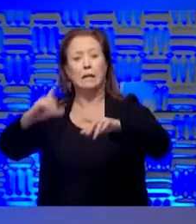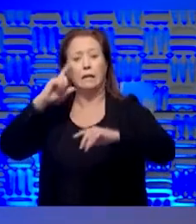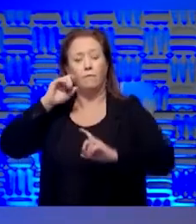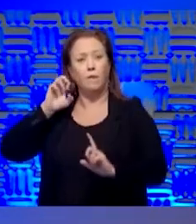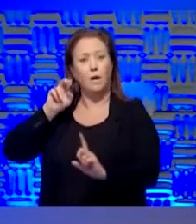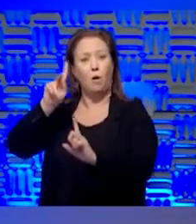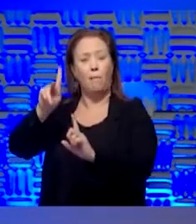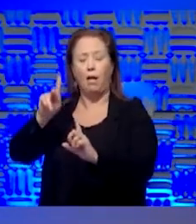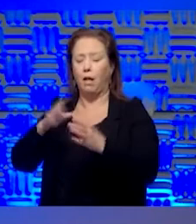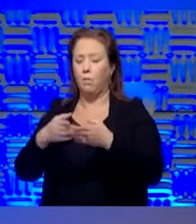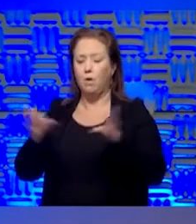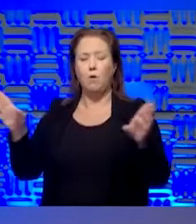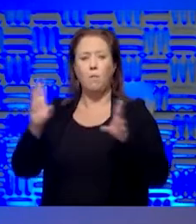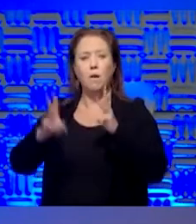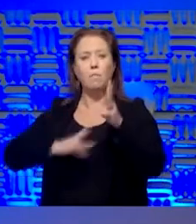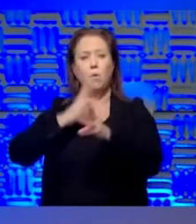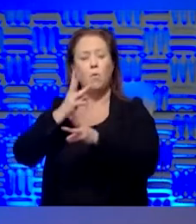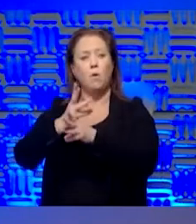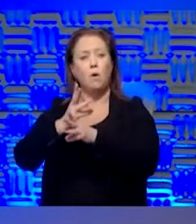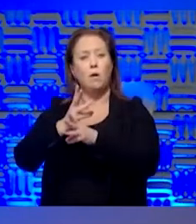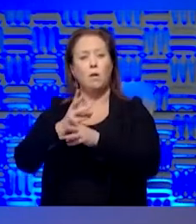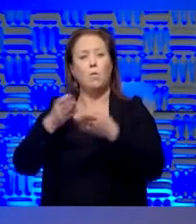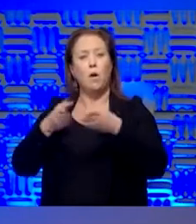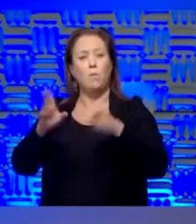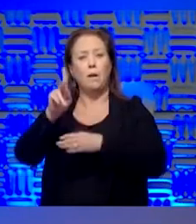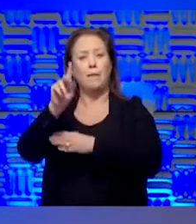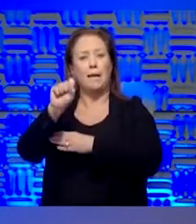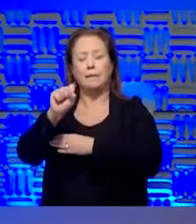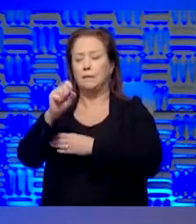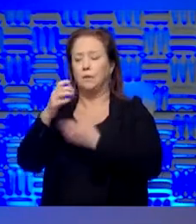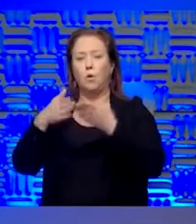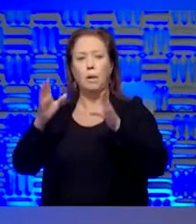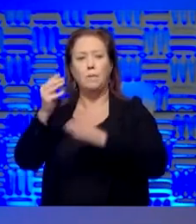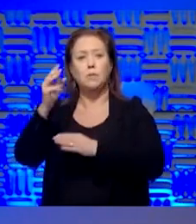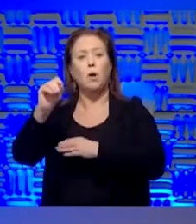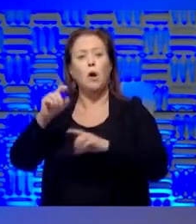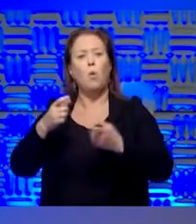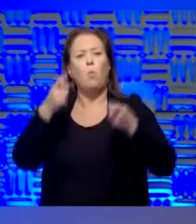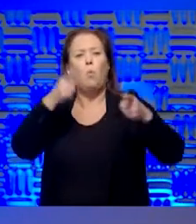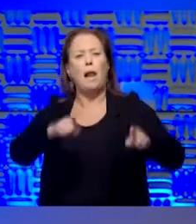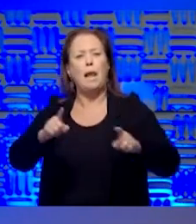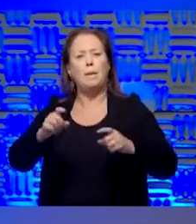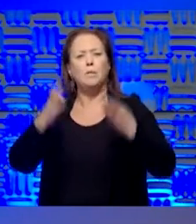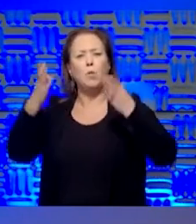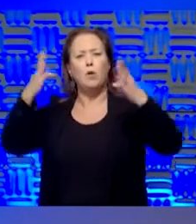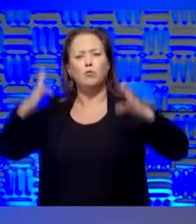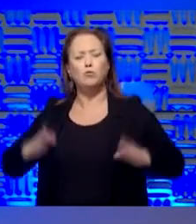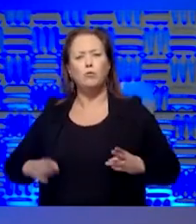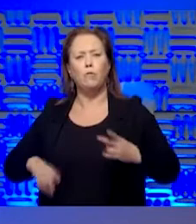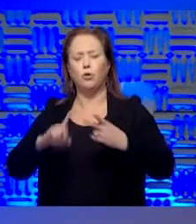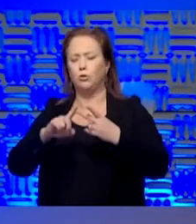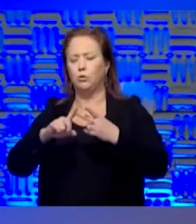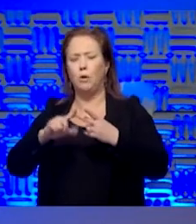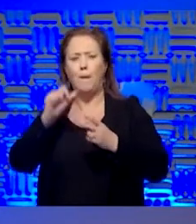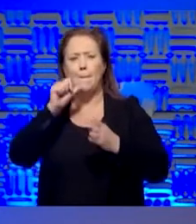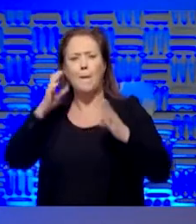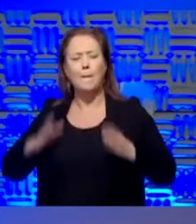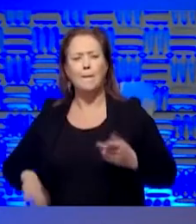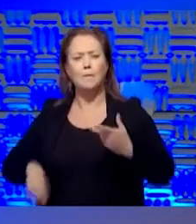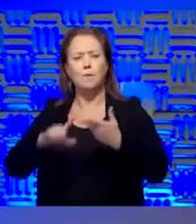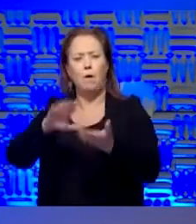back and it opens up, what happens when our servers get it, when our bartenders, when our cooks get it, you know,